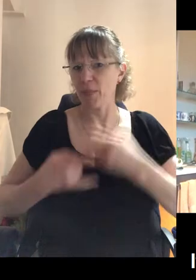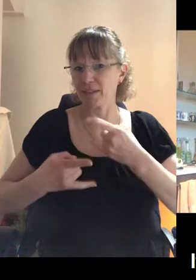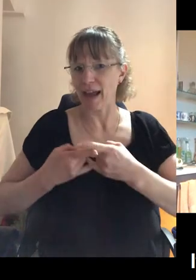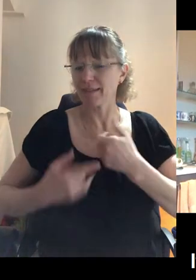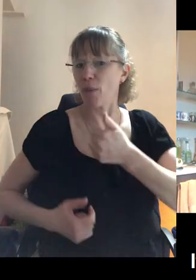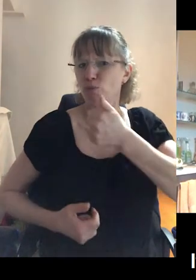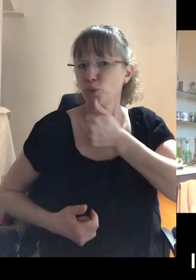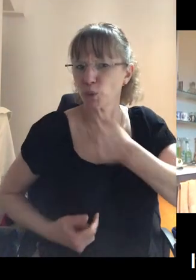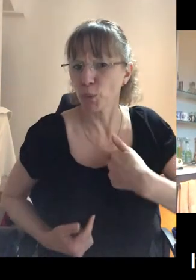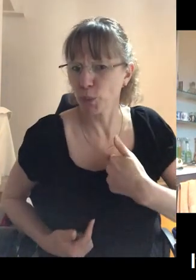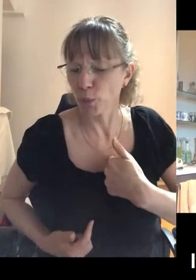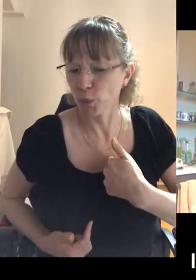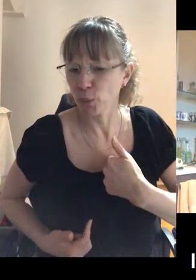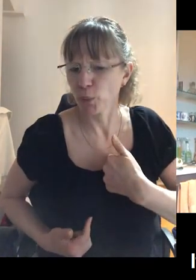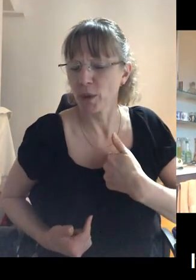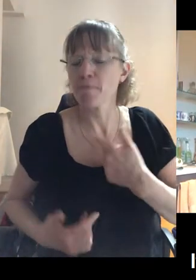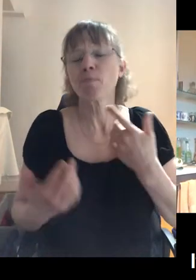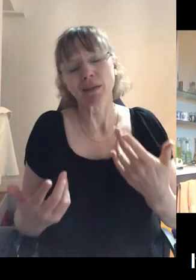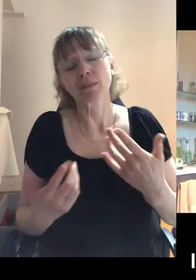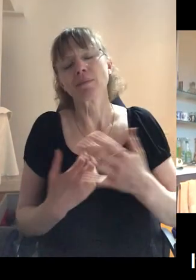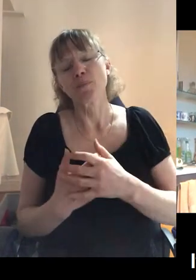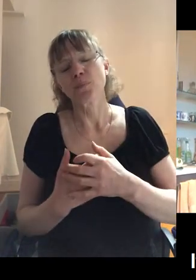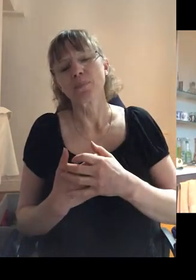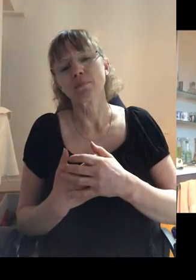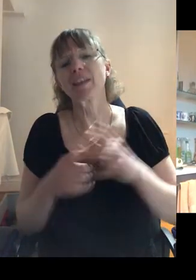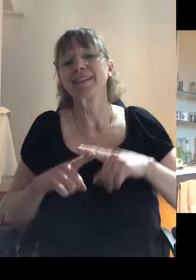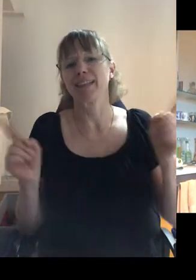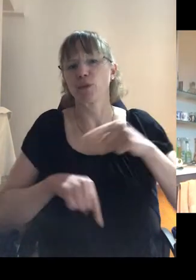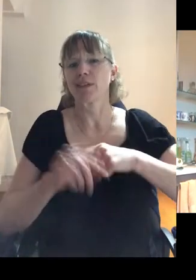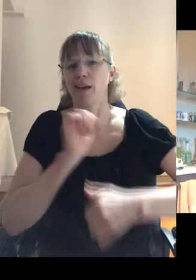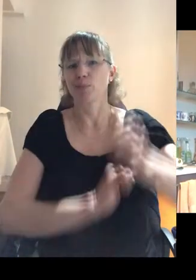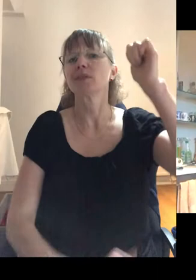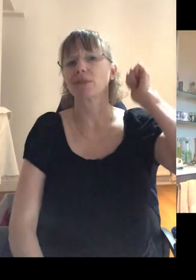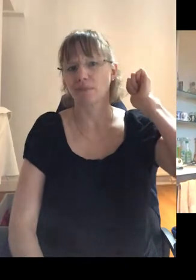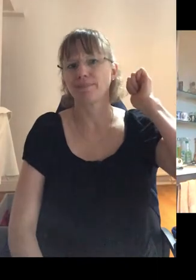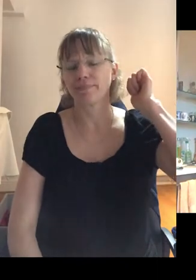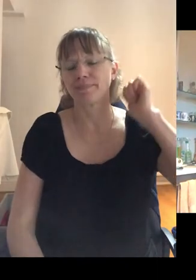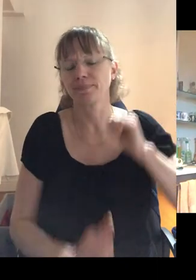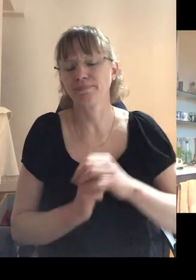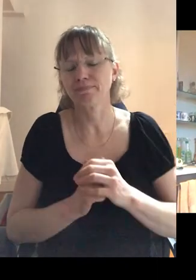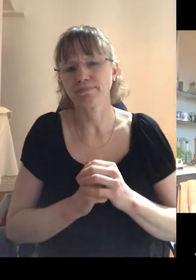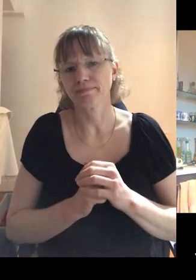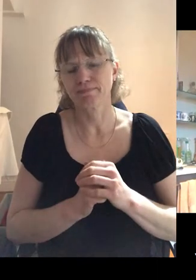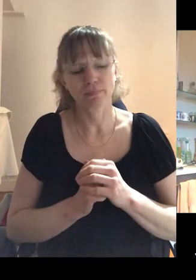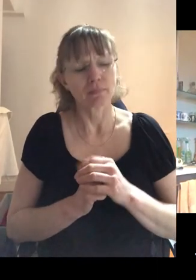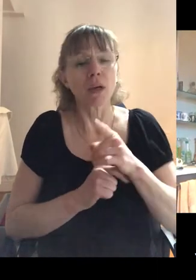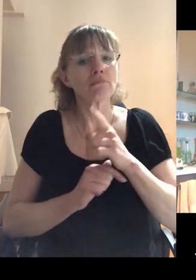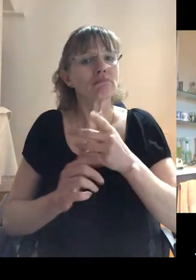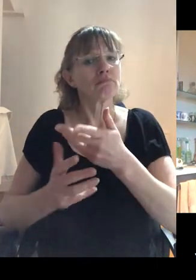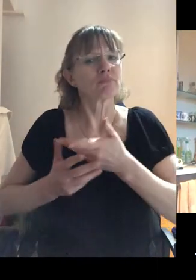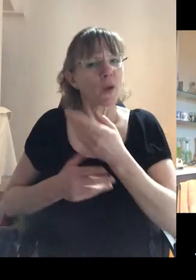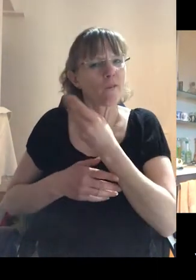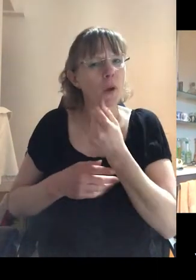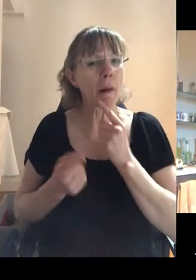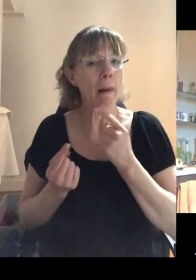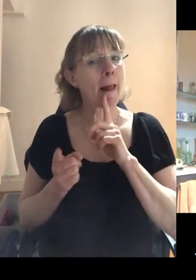became accustomed to. Um, but you know, it was, it, those were different times in many ways. Uh, yeah. You've given a couple of